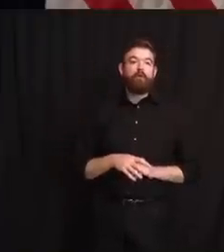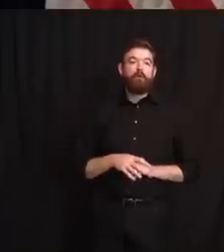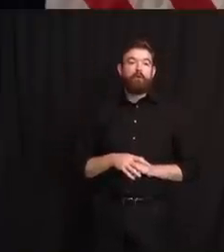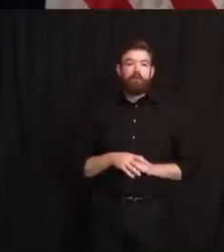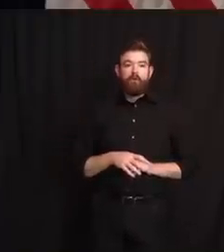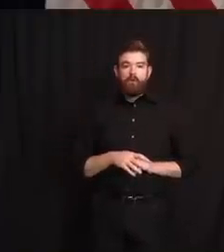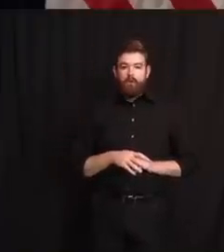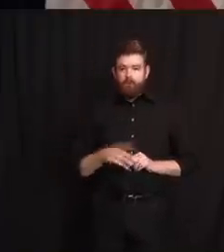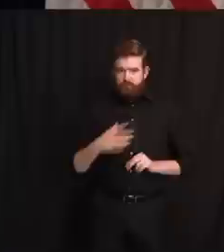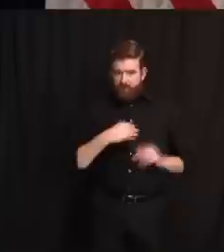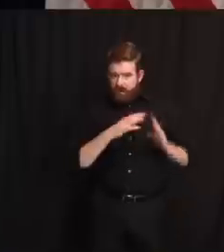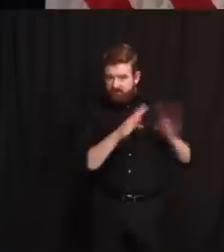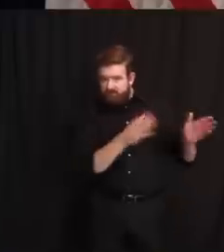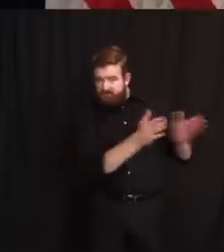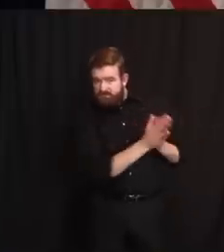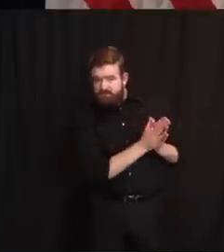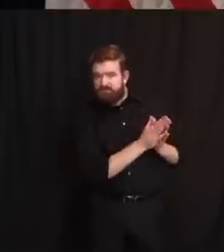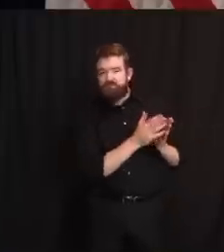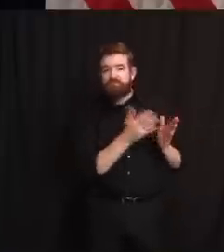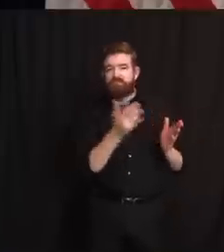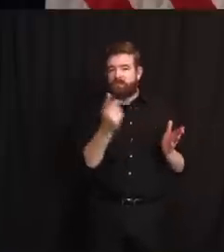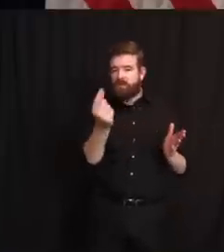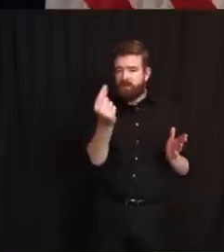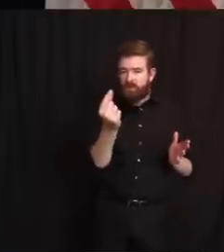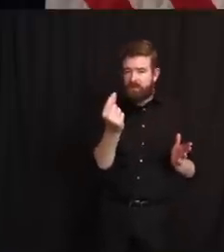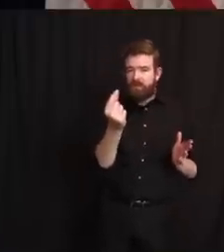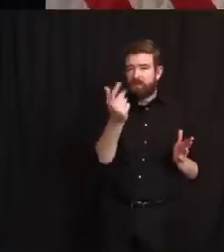what you, pardon me, what you did about it personally.